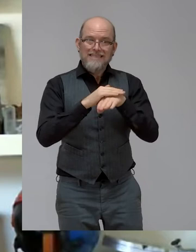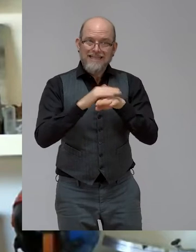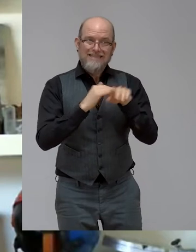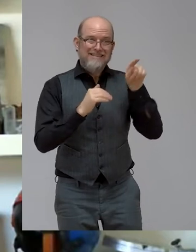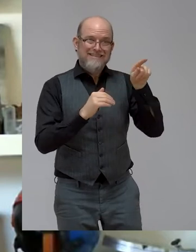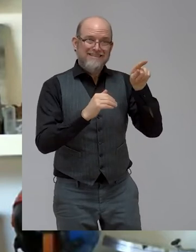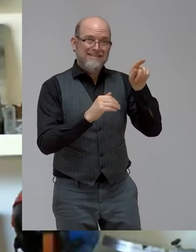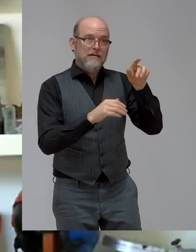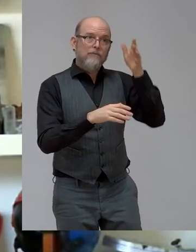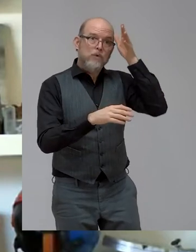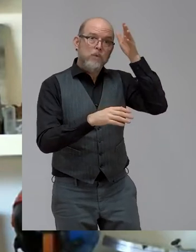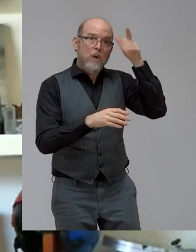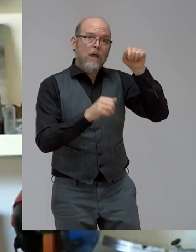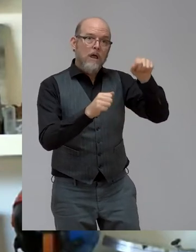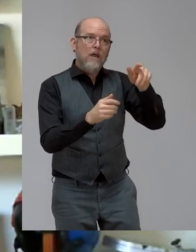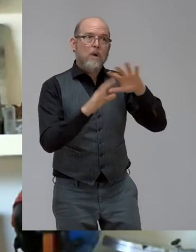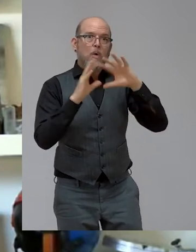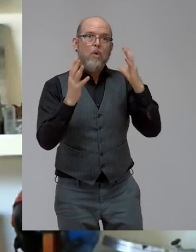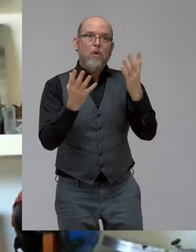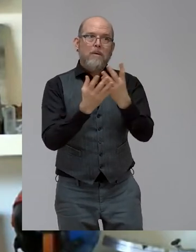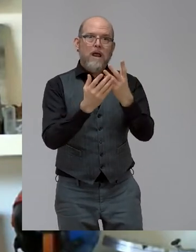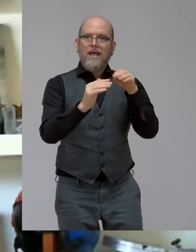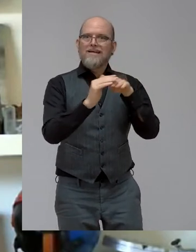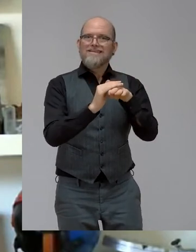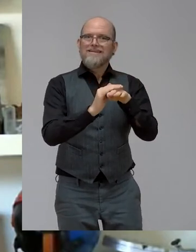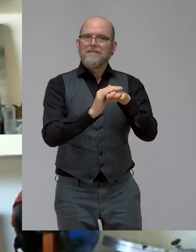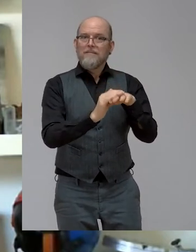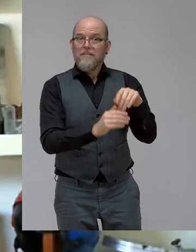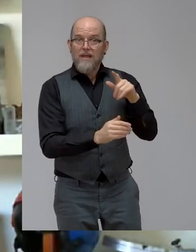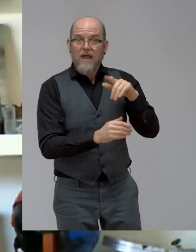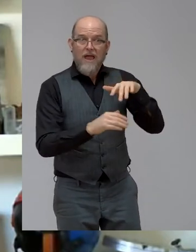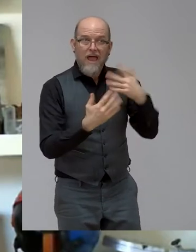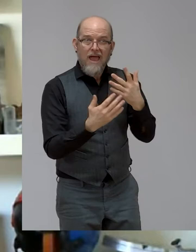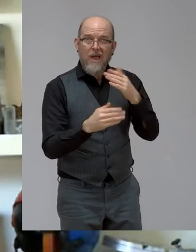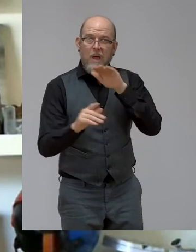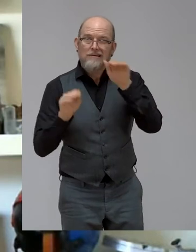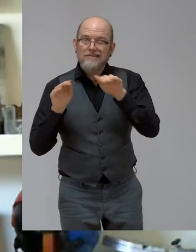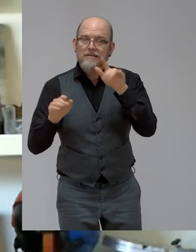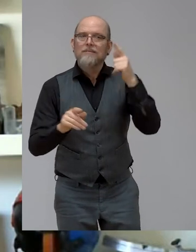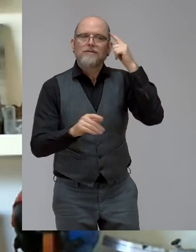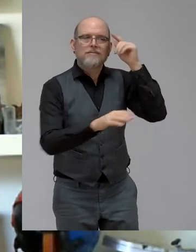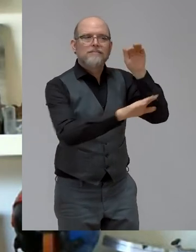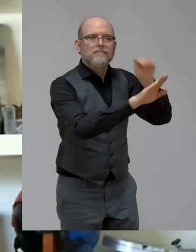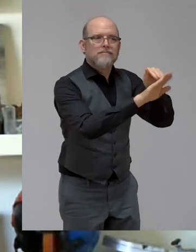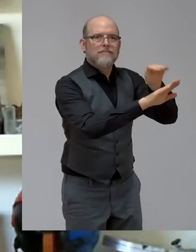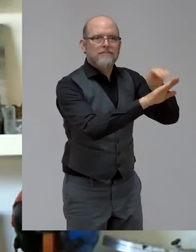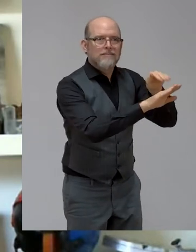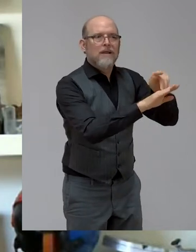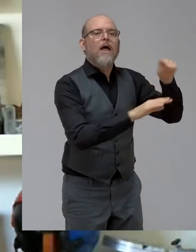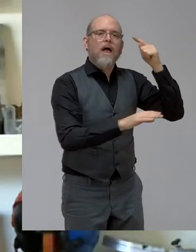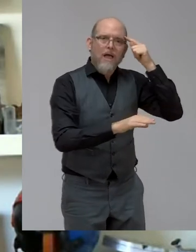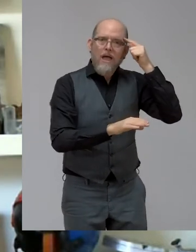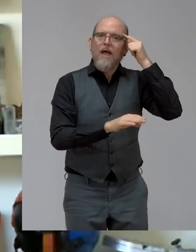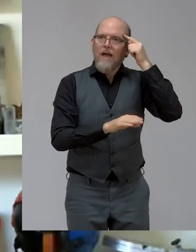After we deal with the awareness, we know that we're actually making, making the future